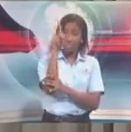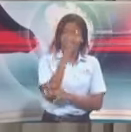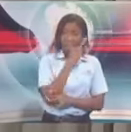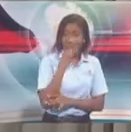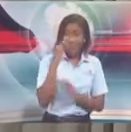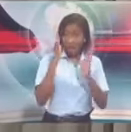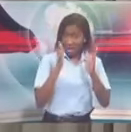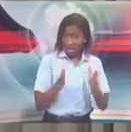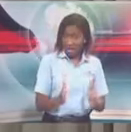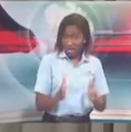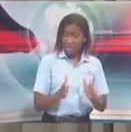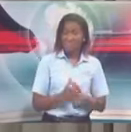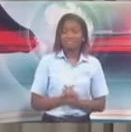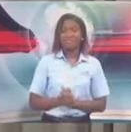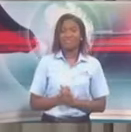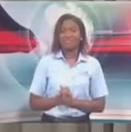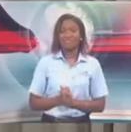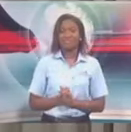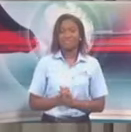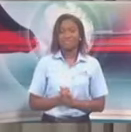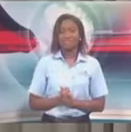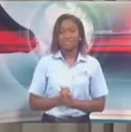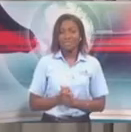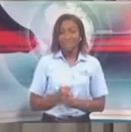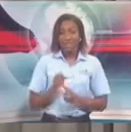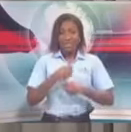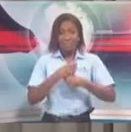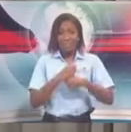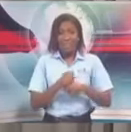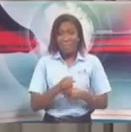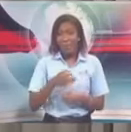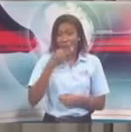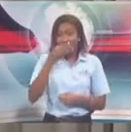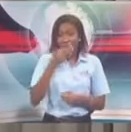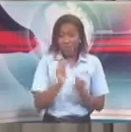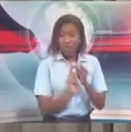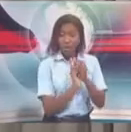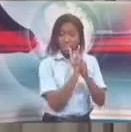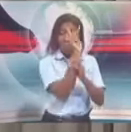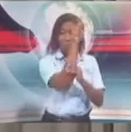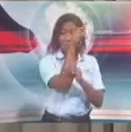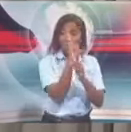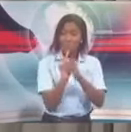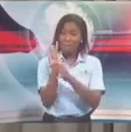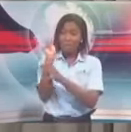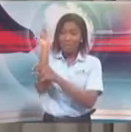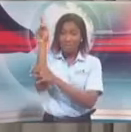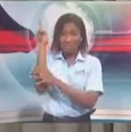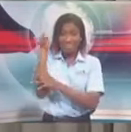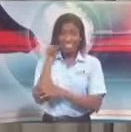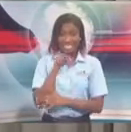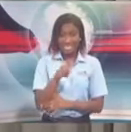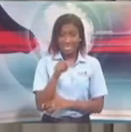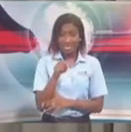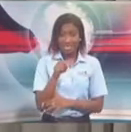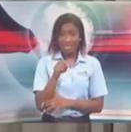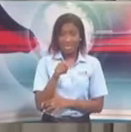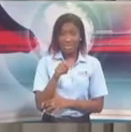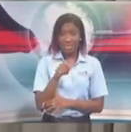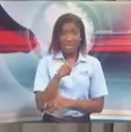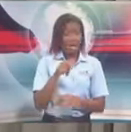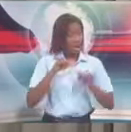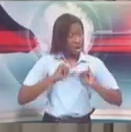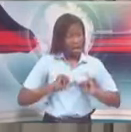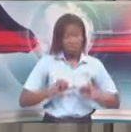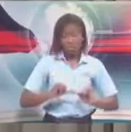point. Agriculture, food production via agriculture, is 100% unimpeded. In fact,